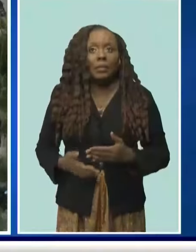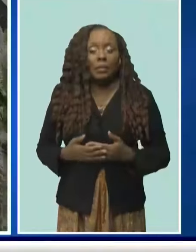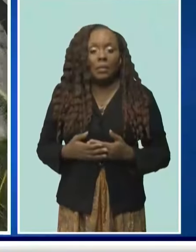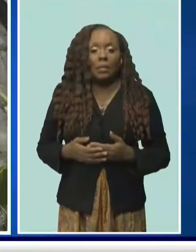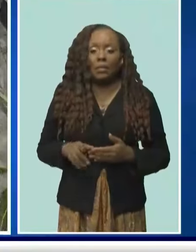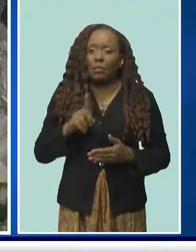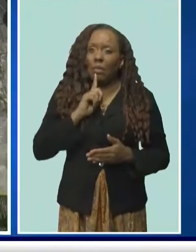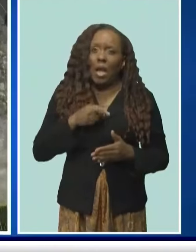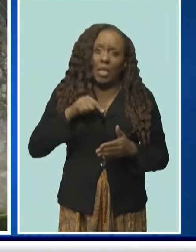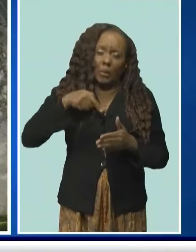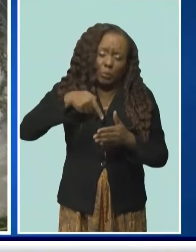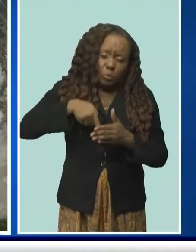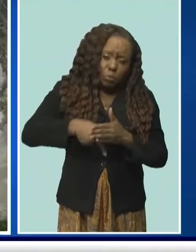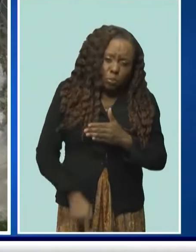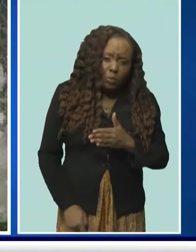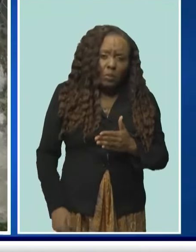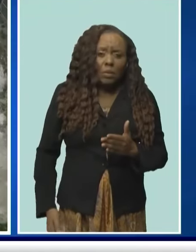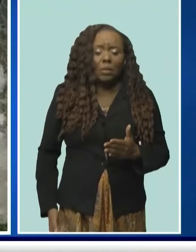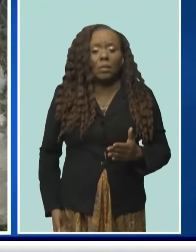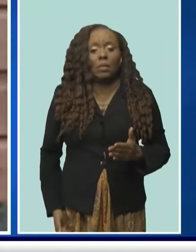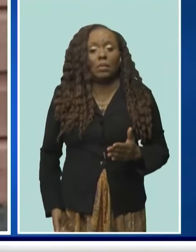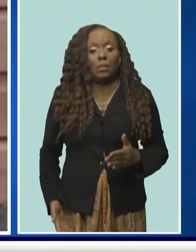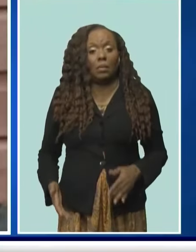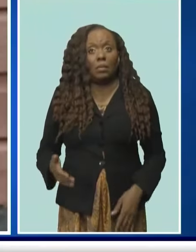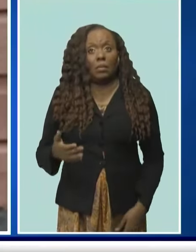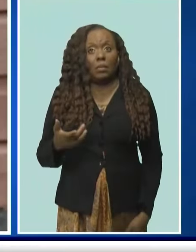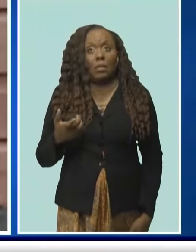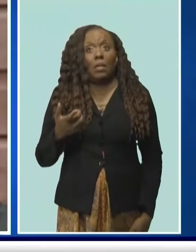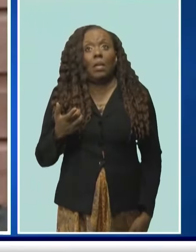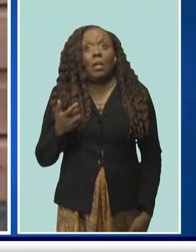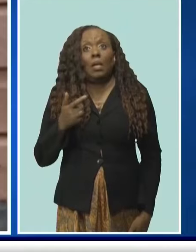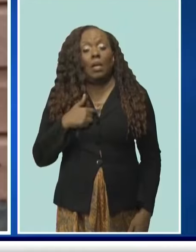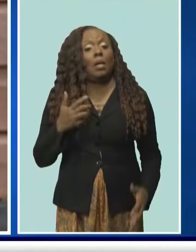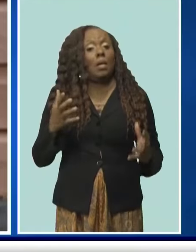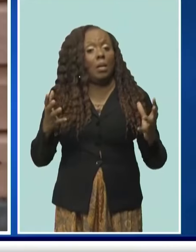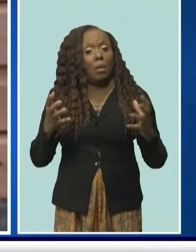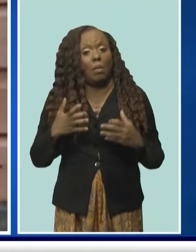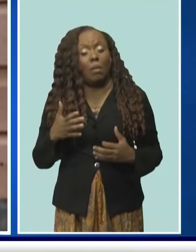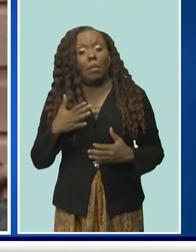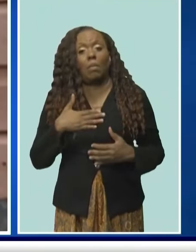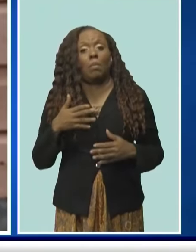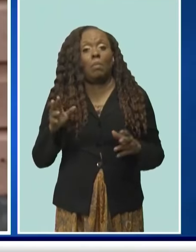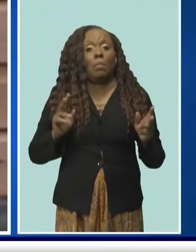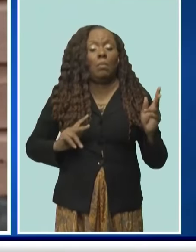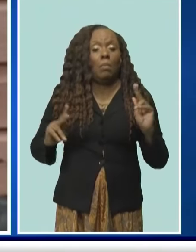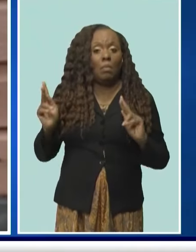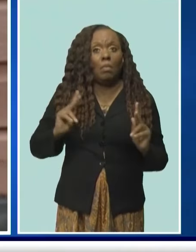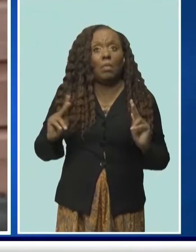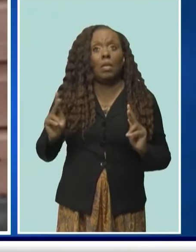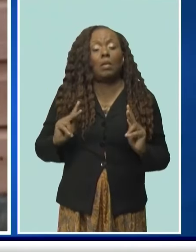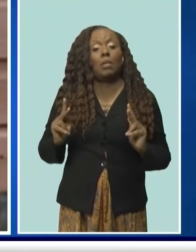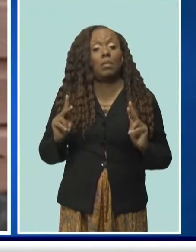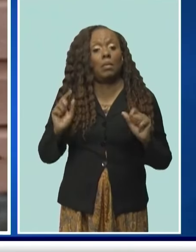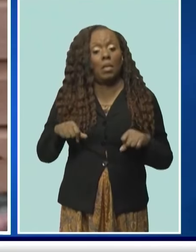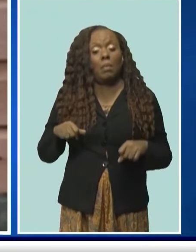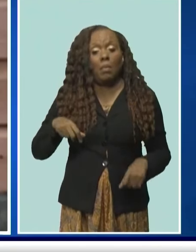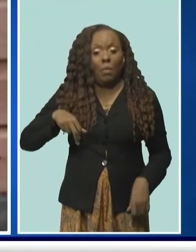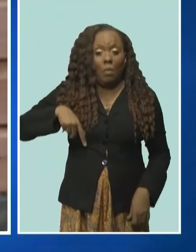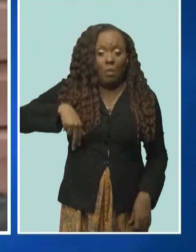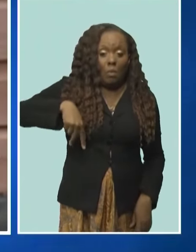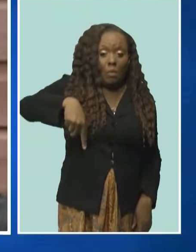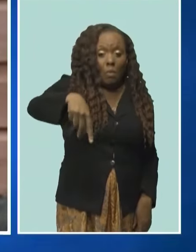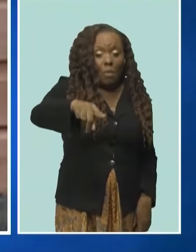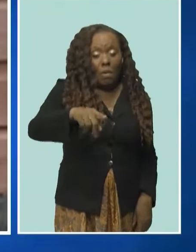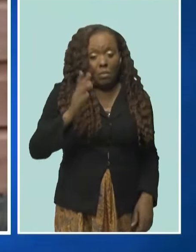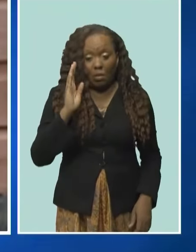to really dig it down. All I'm interested in is that it don't stop my people from crossing the sea path or the line.